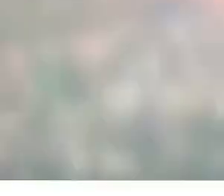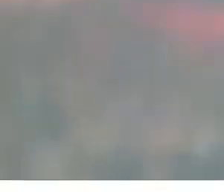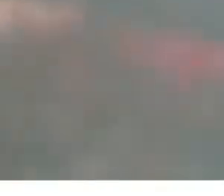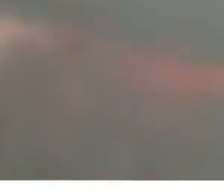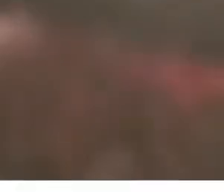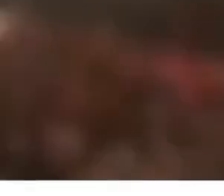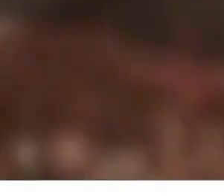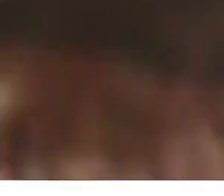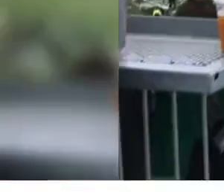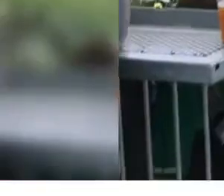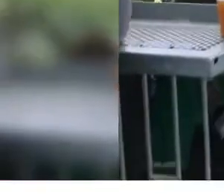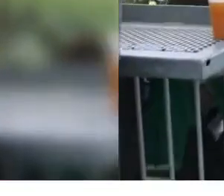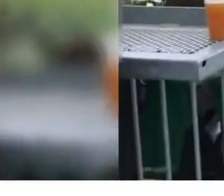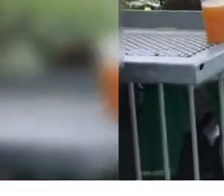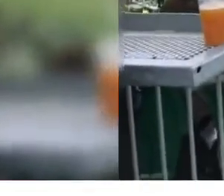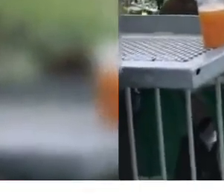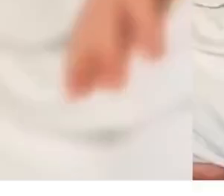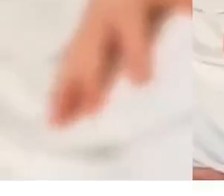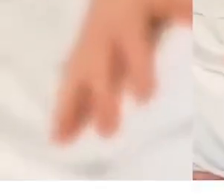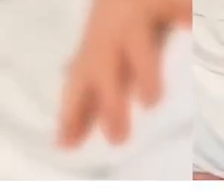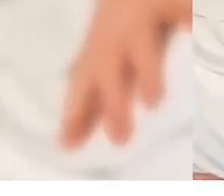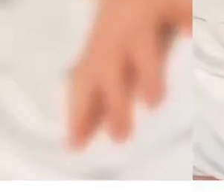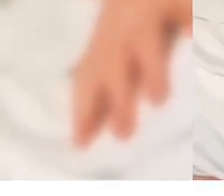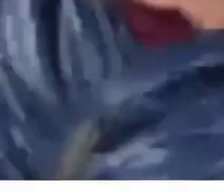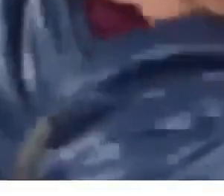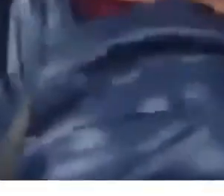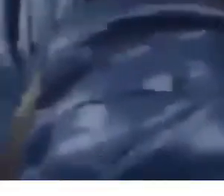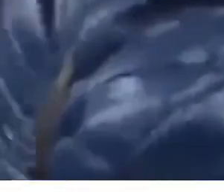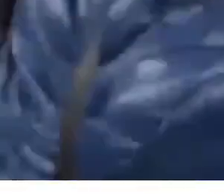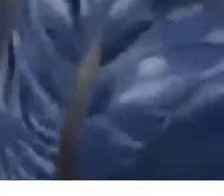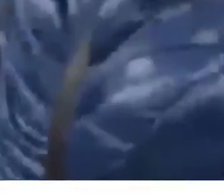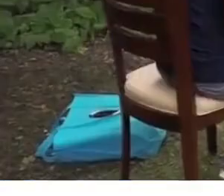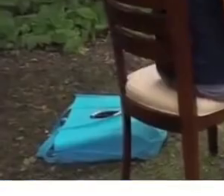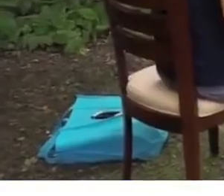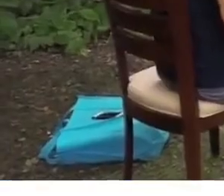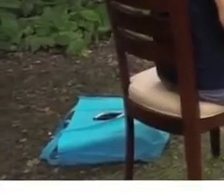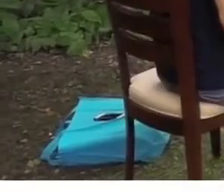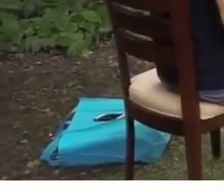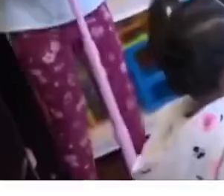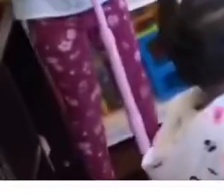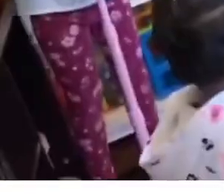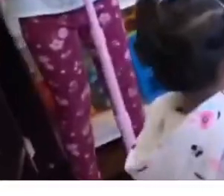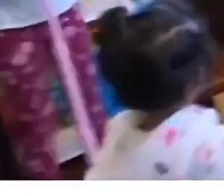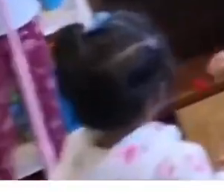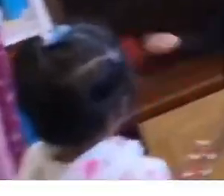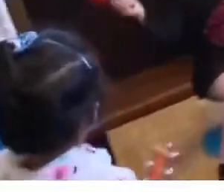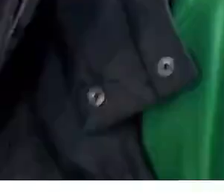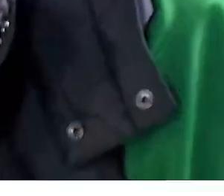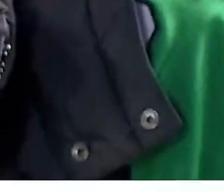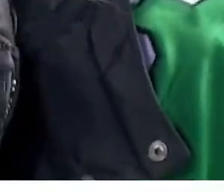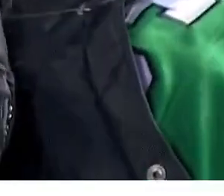Cheer again. Hug again. To play.